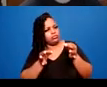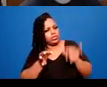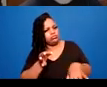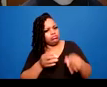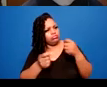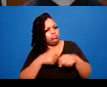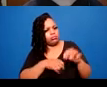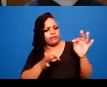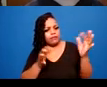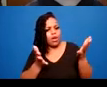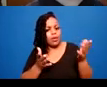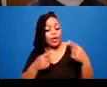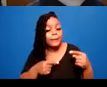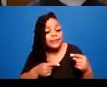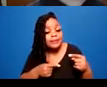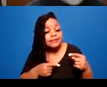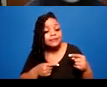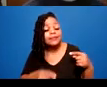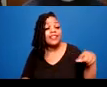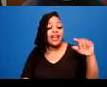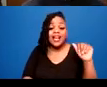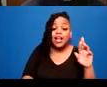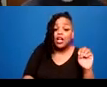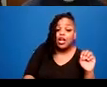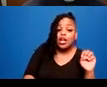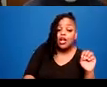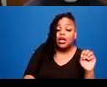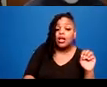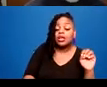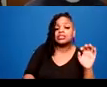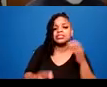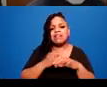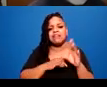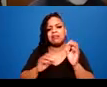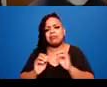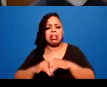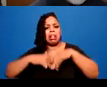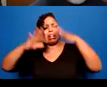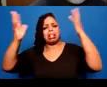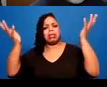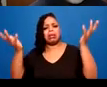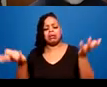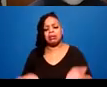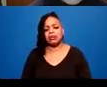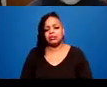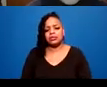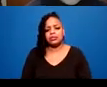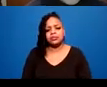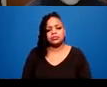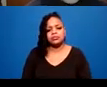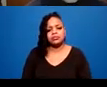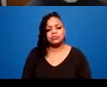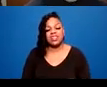-emotional. These are two examples of how, instead of being focused on